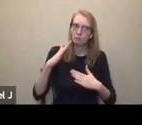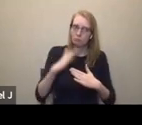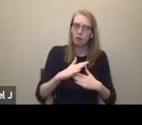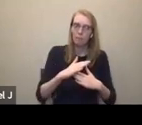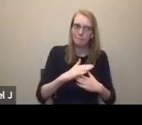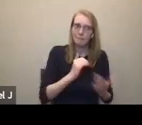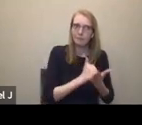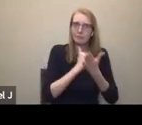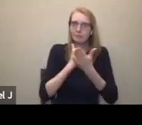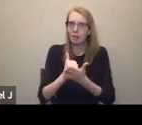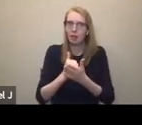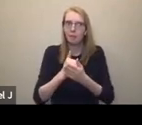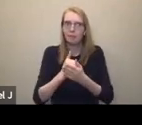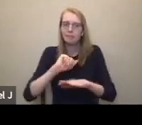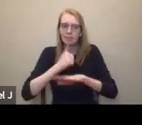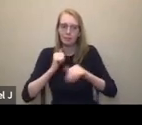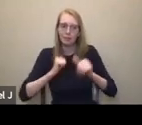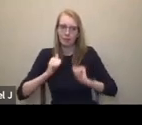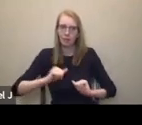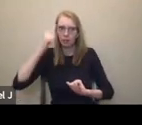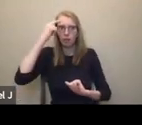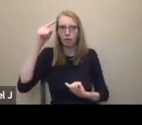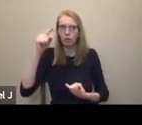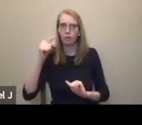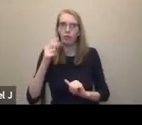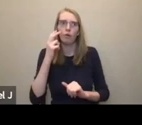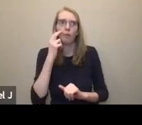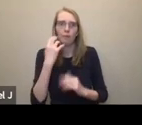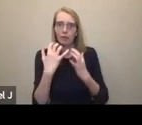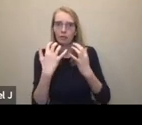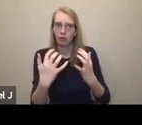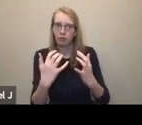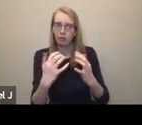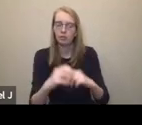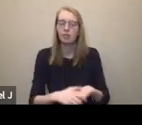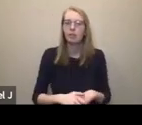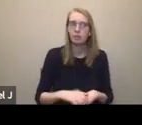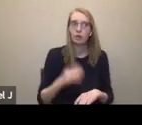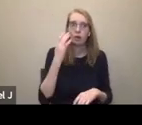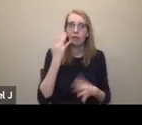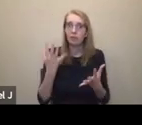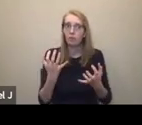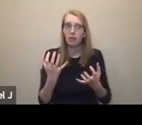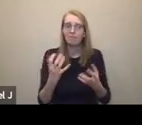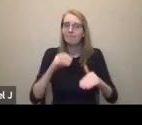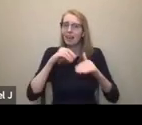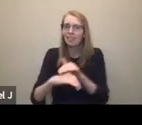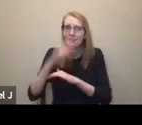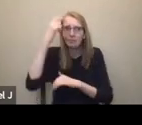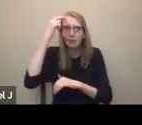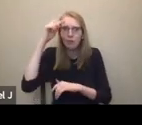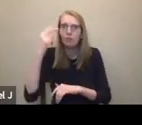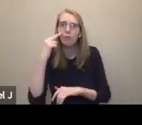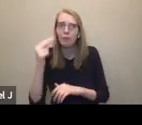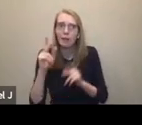patrons and want advice on how to reach out to Vocal Eyes in Vancouver, they're an absolutely brilliant team. So they've developed Vocal Eyes in London,